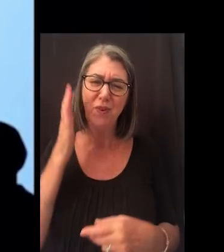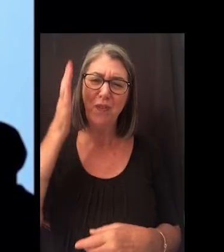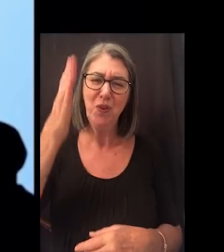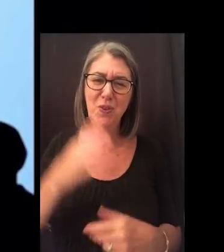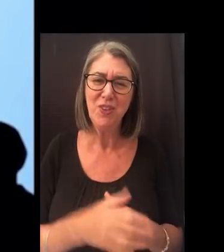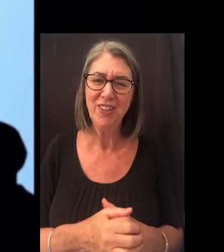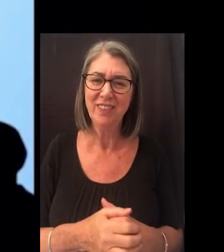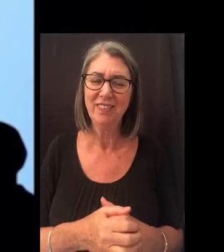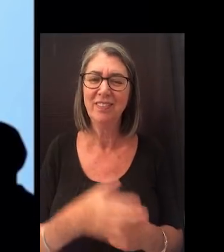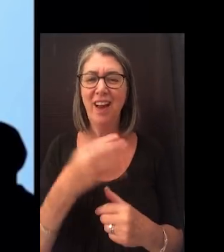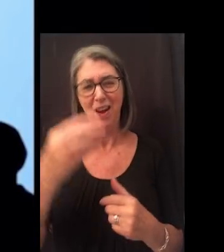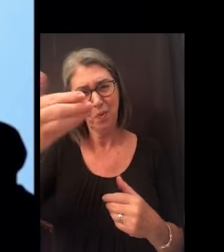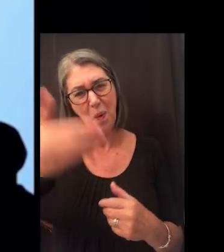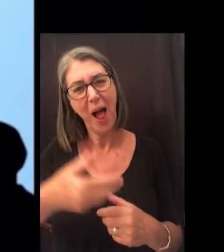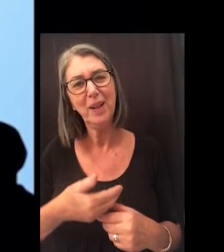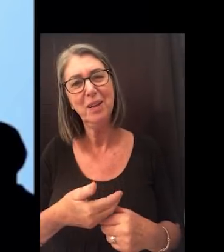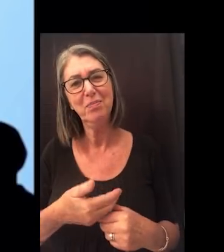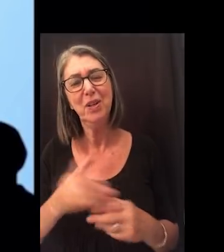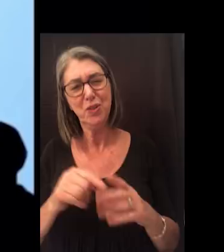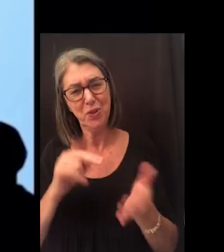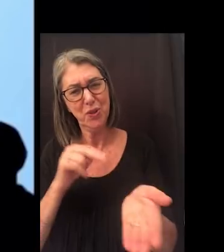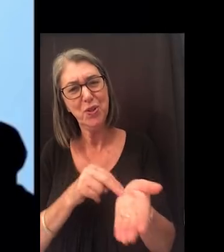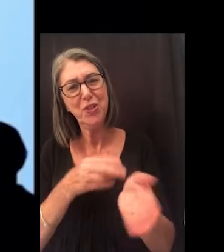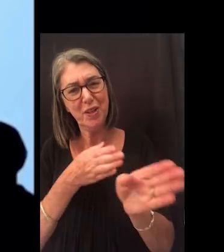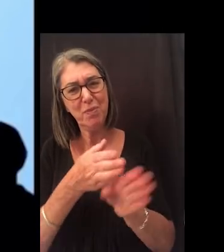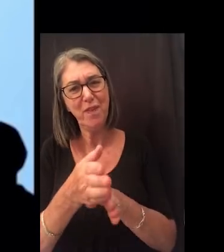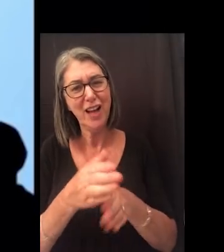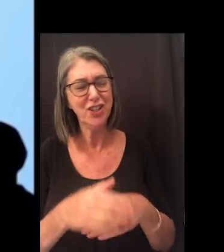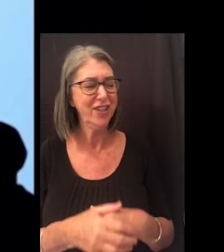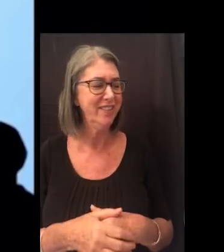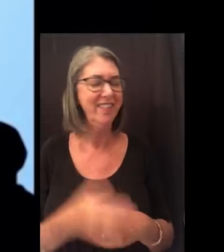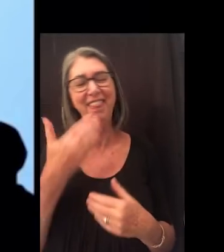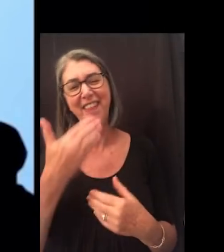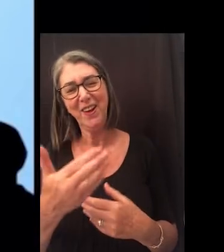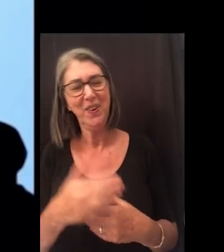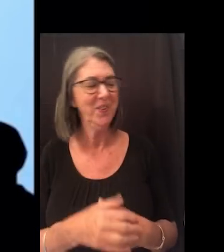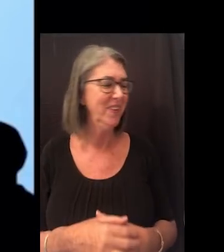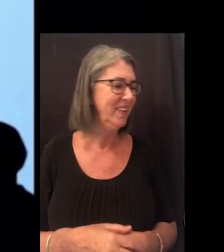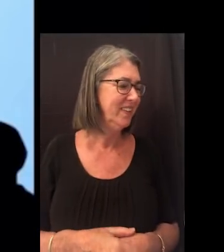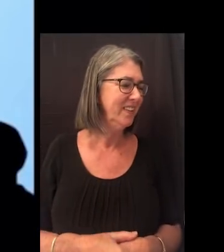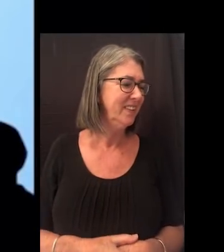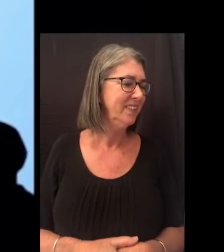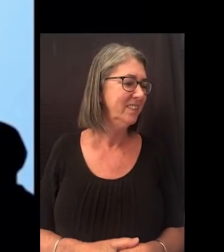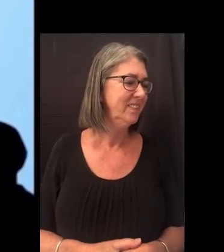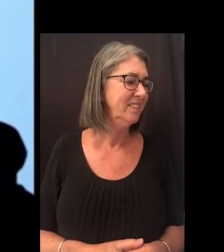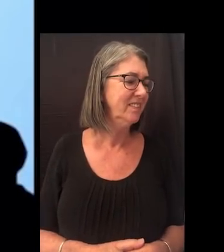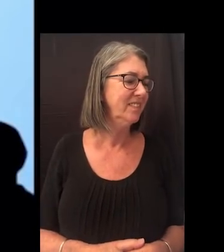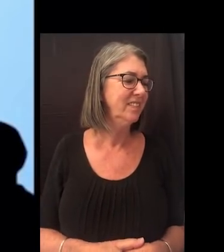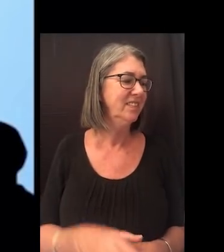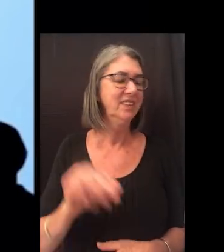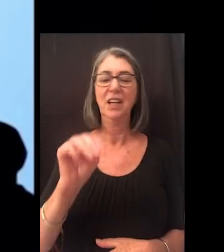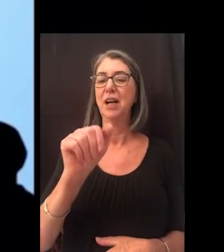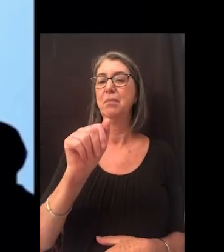wish you the very best for your future, and welcome to the nursing profession. Thank you.